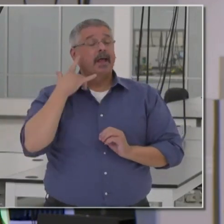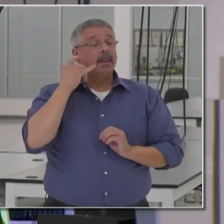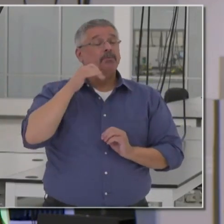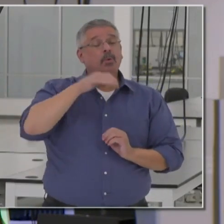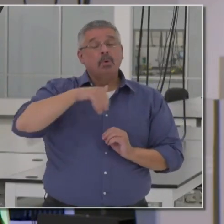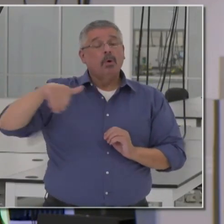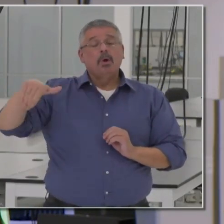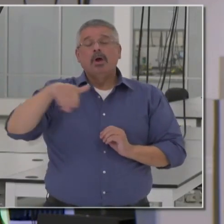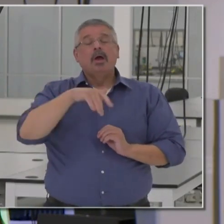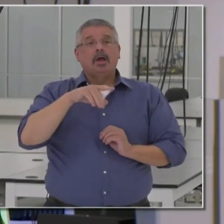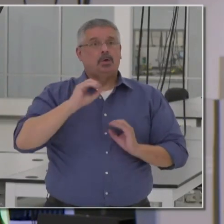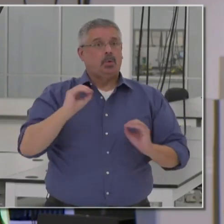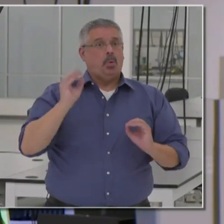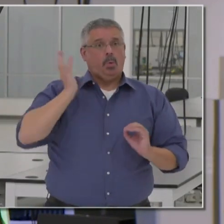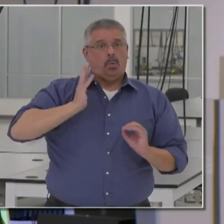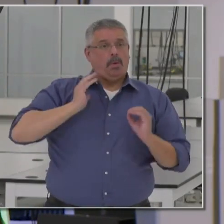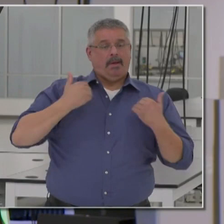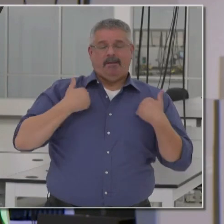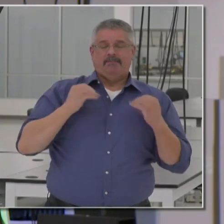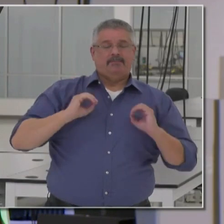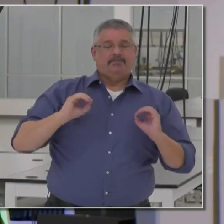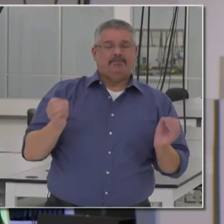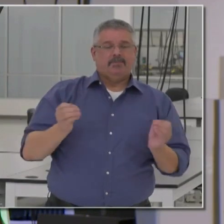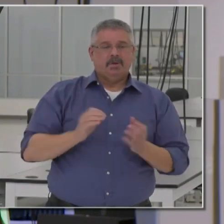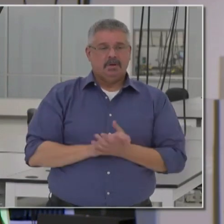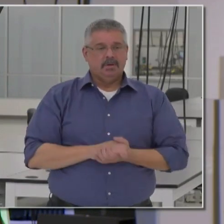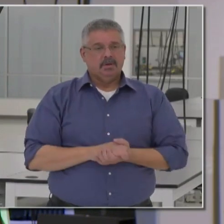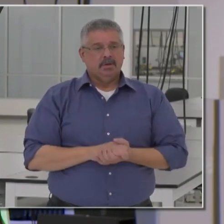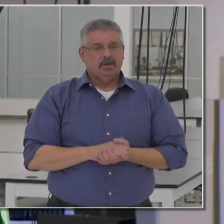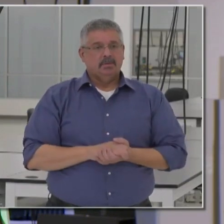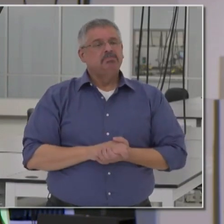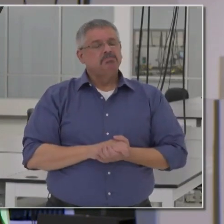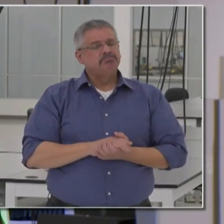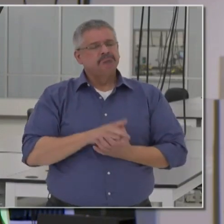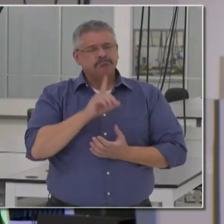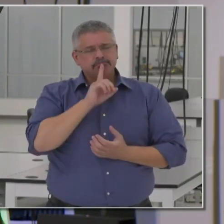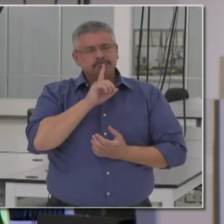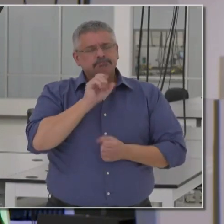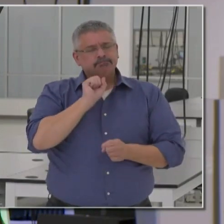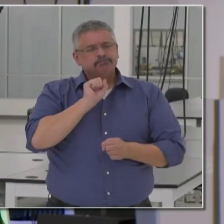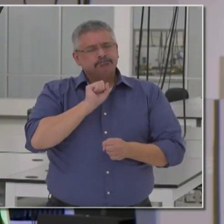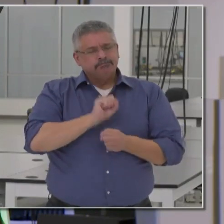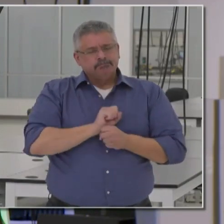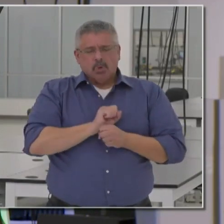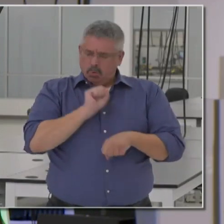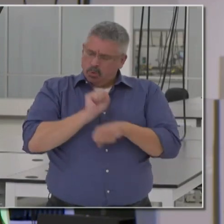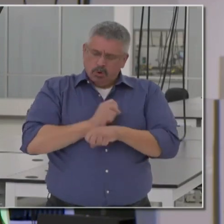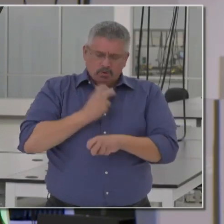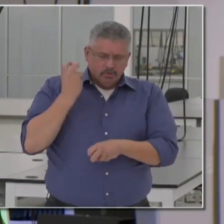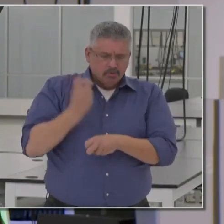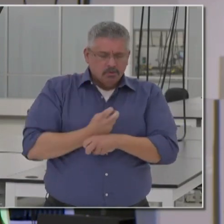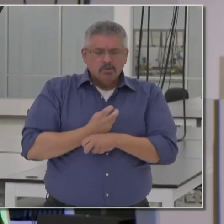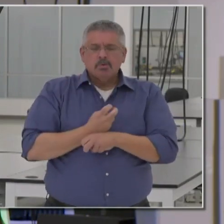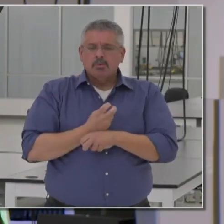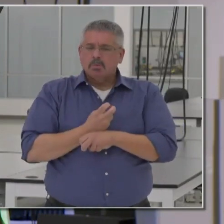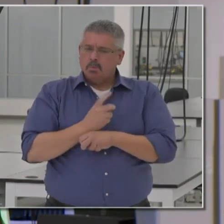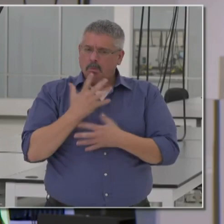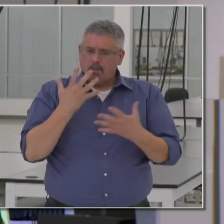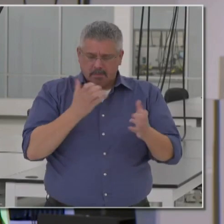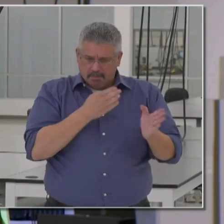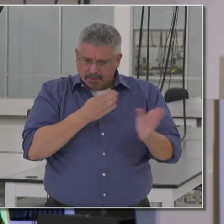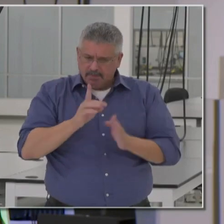it's never had in the past. So we fought boldly. We advanced a strategy to deliver